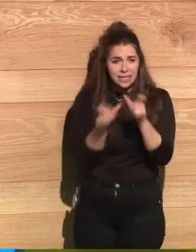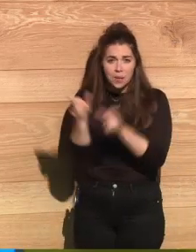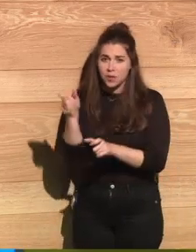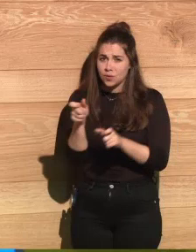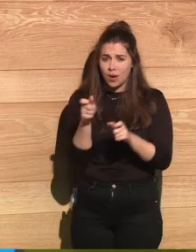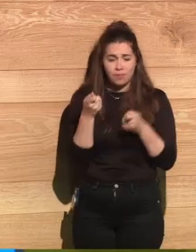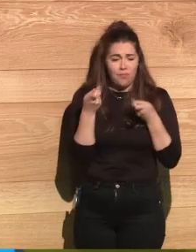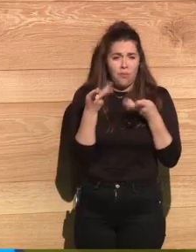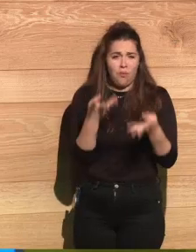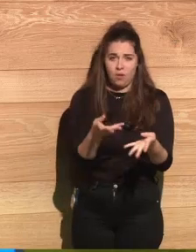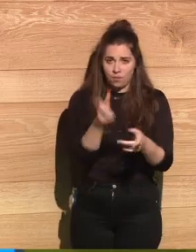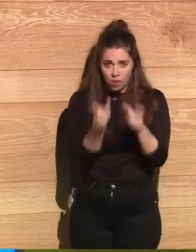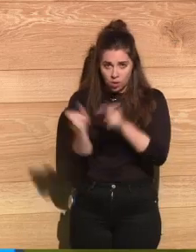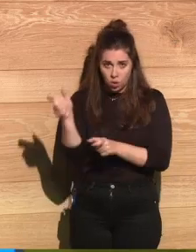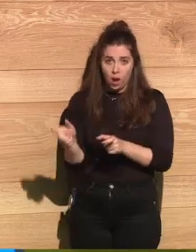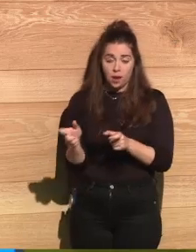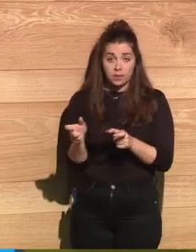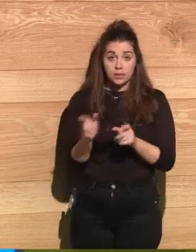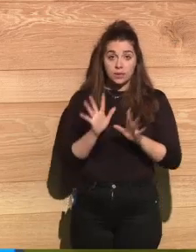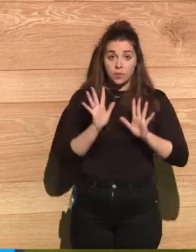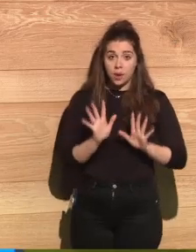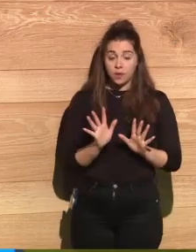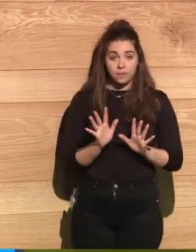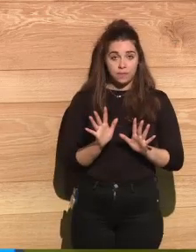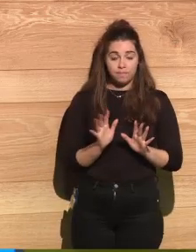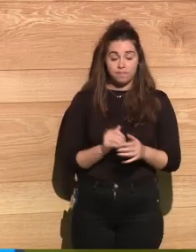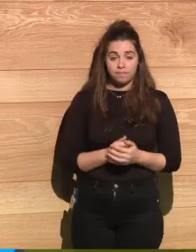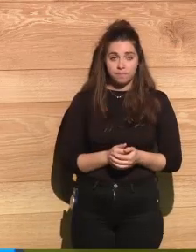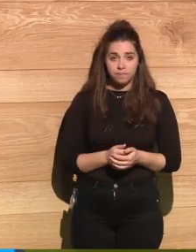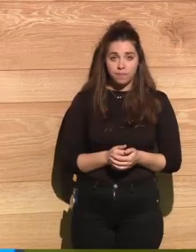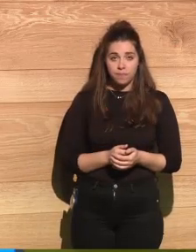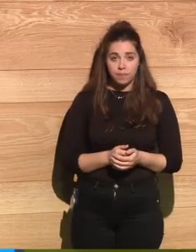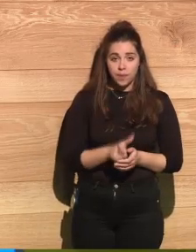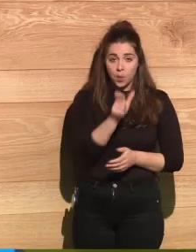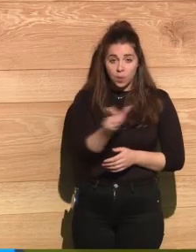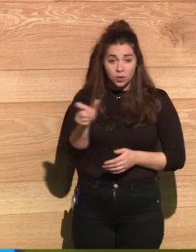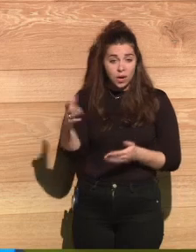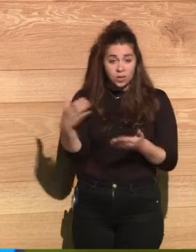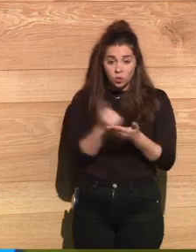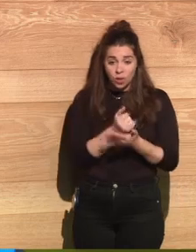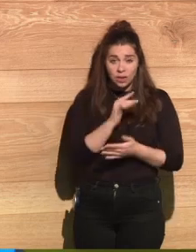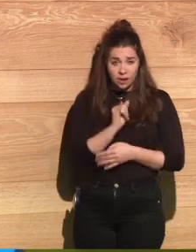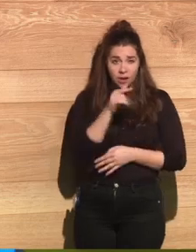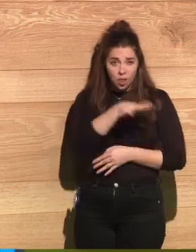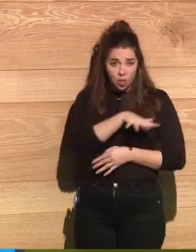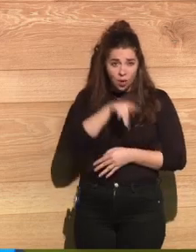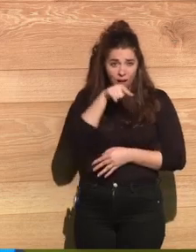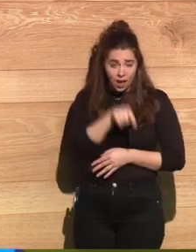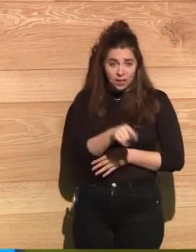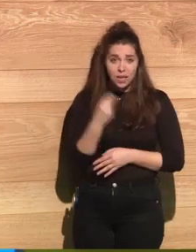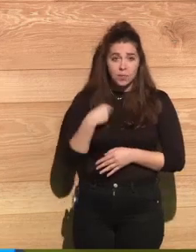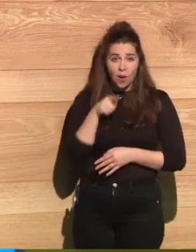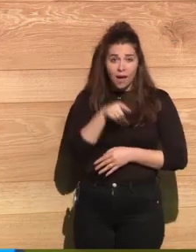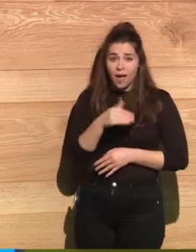all lying down without medication, any